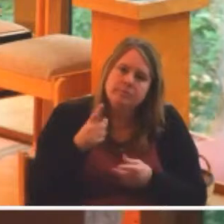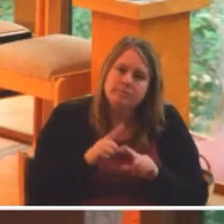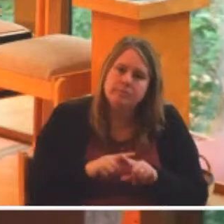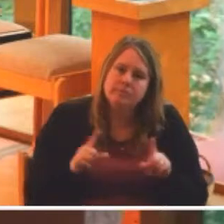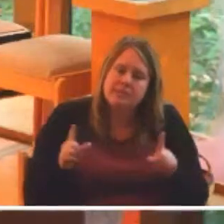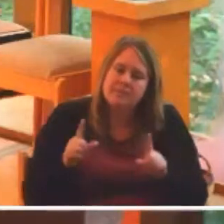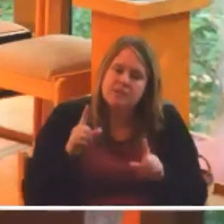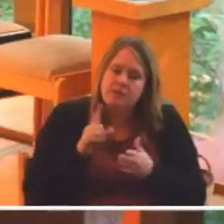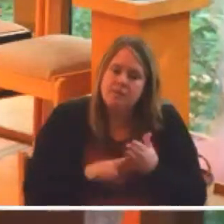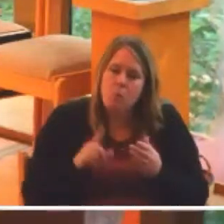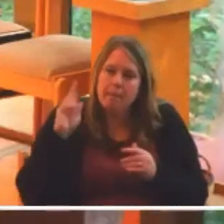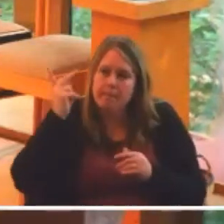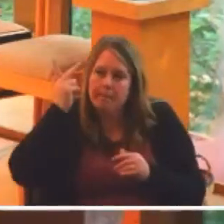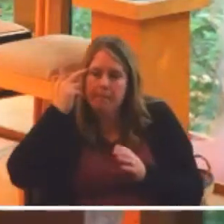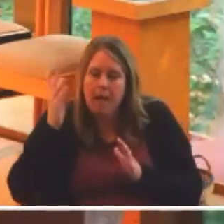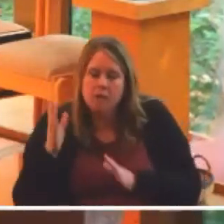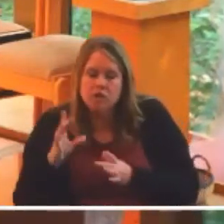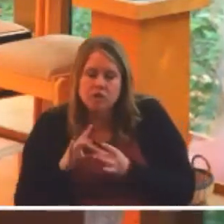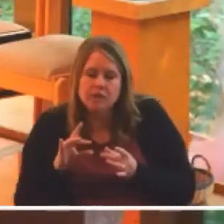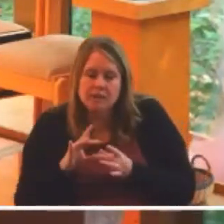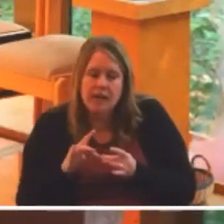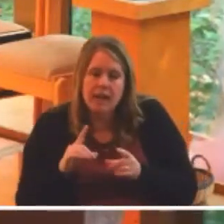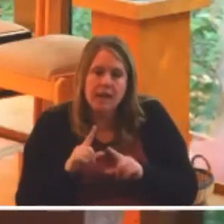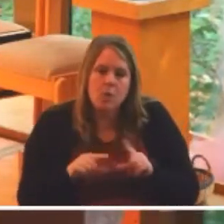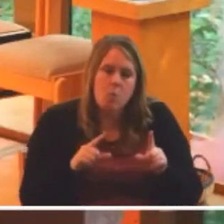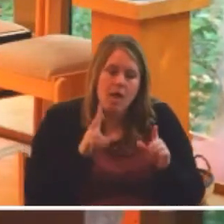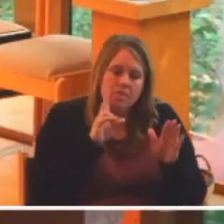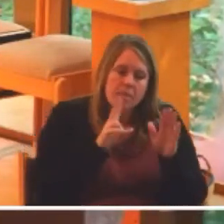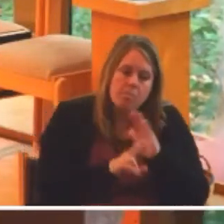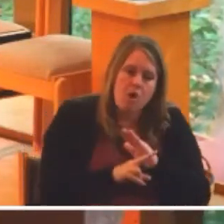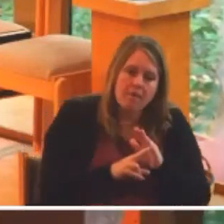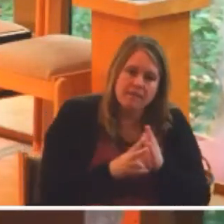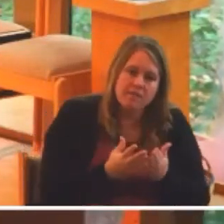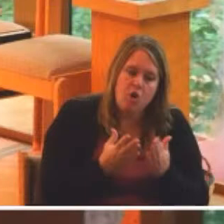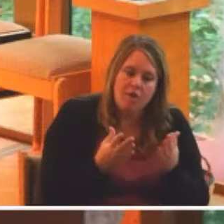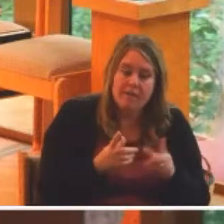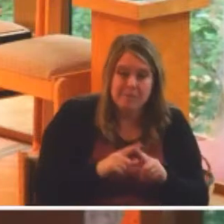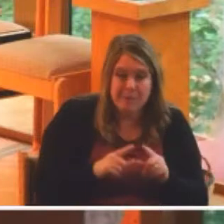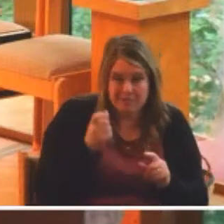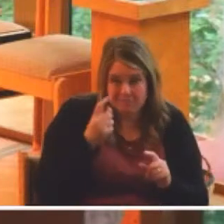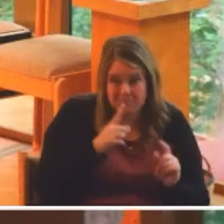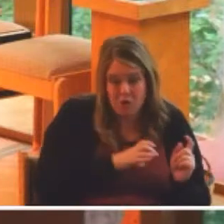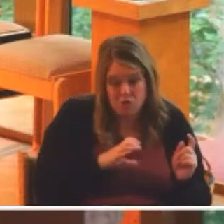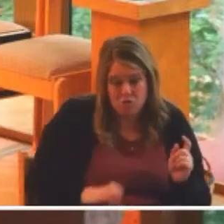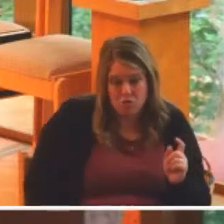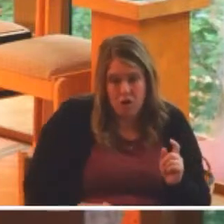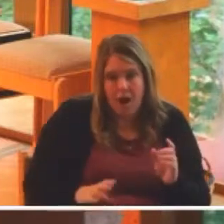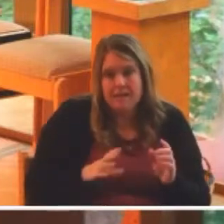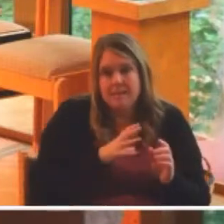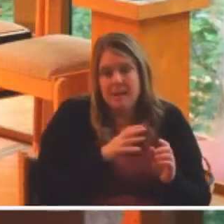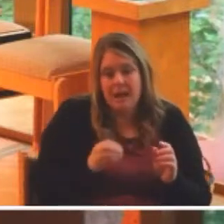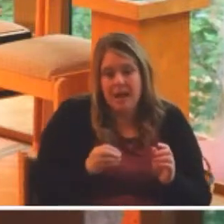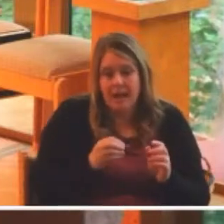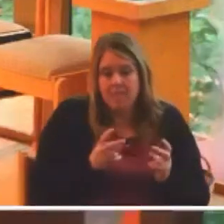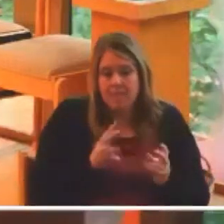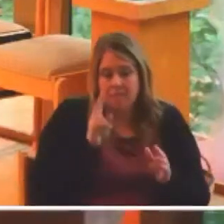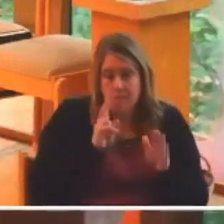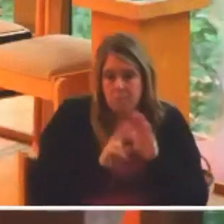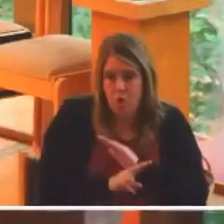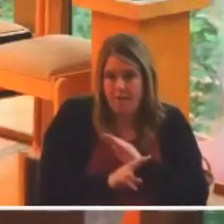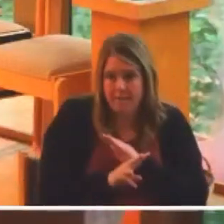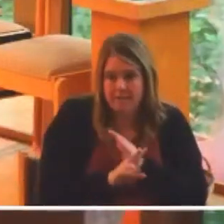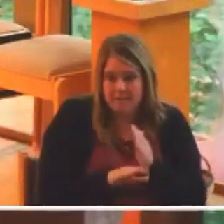offered us, but Christ and the prophets came first, and they should in this system